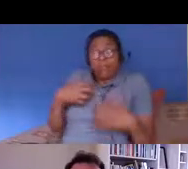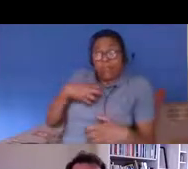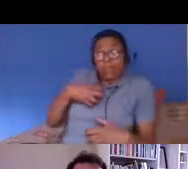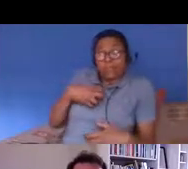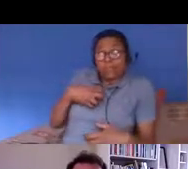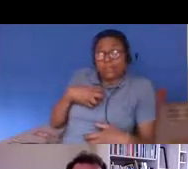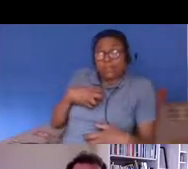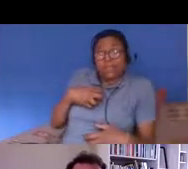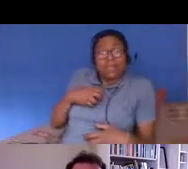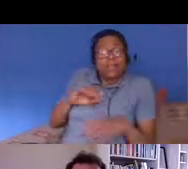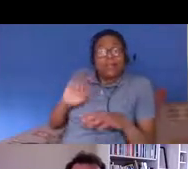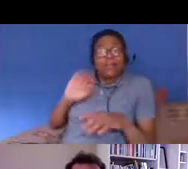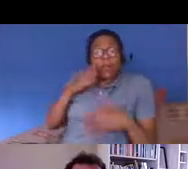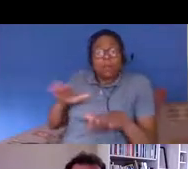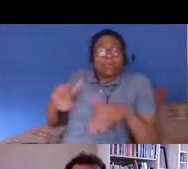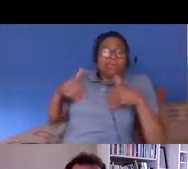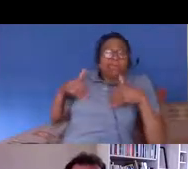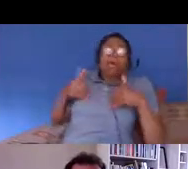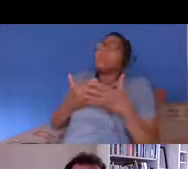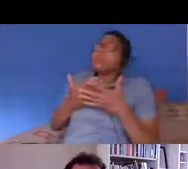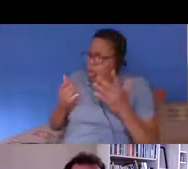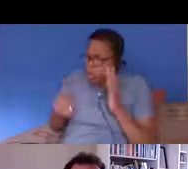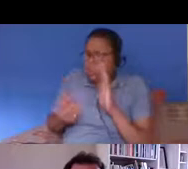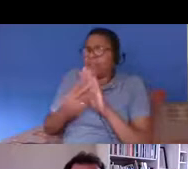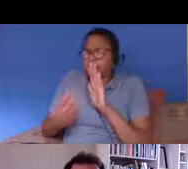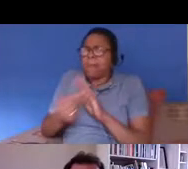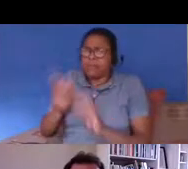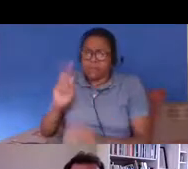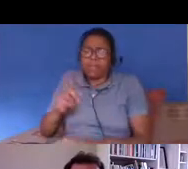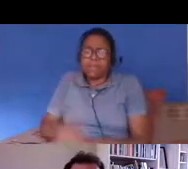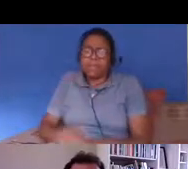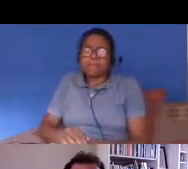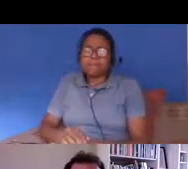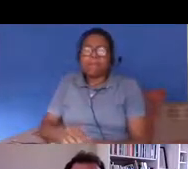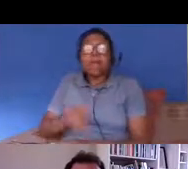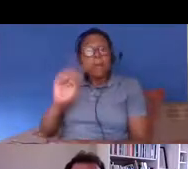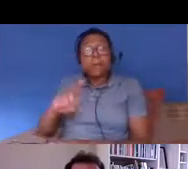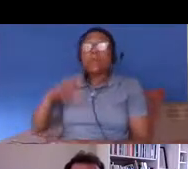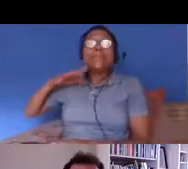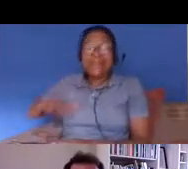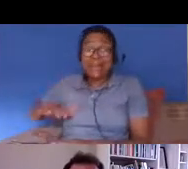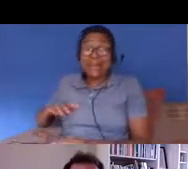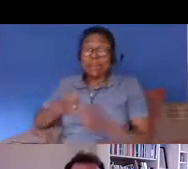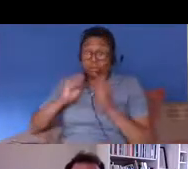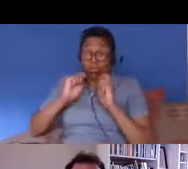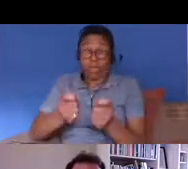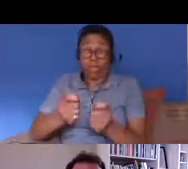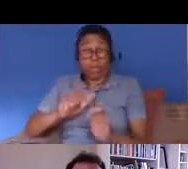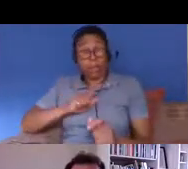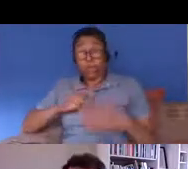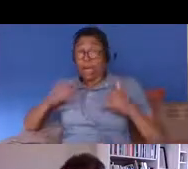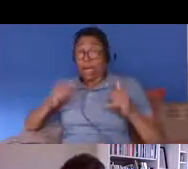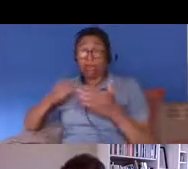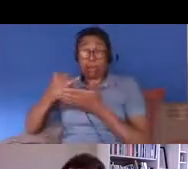and there have been plenty of anecdotal examples of that that happening people who really needed um treatment and didn't get it